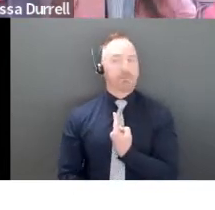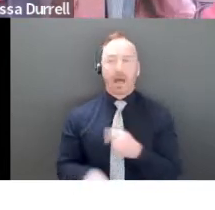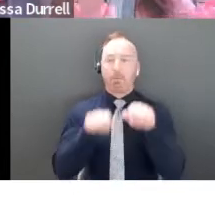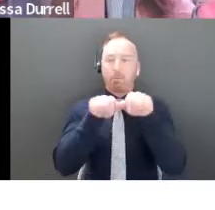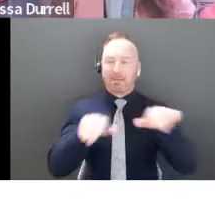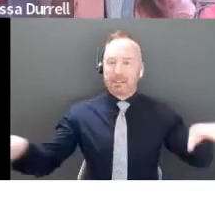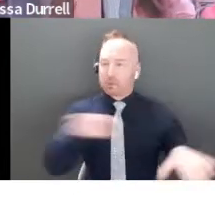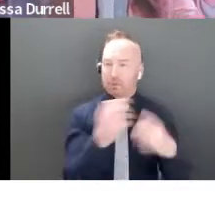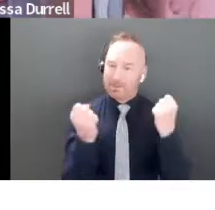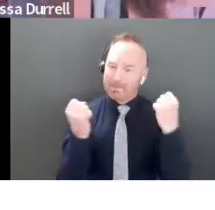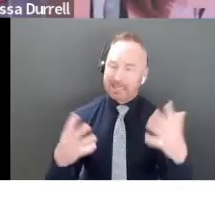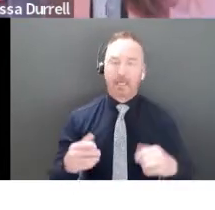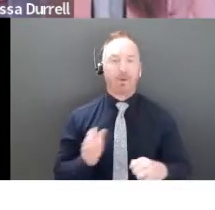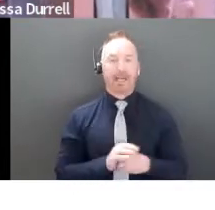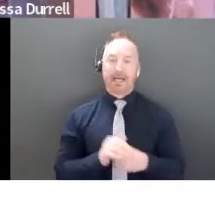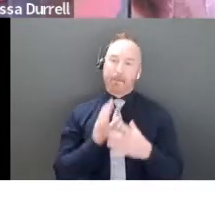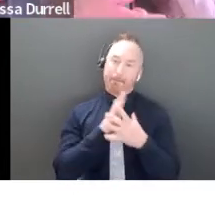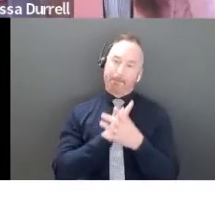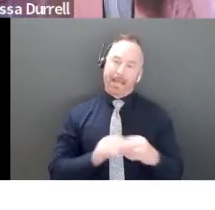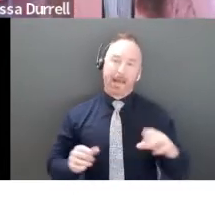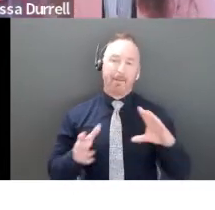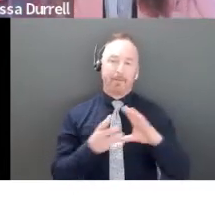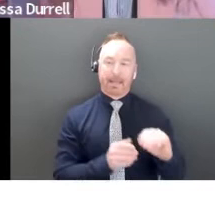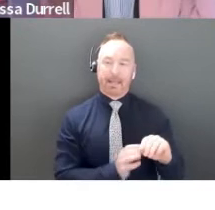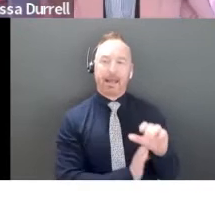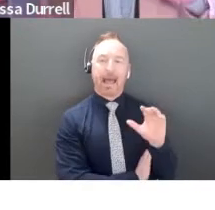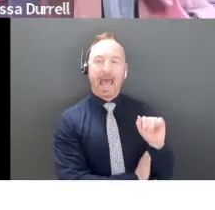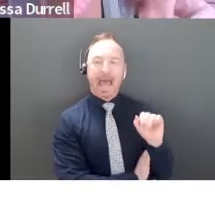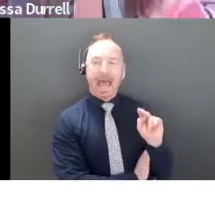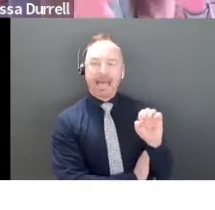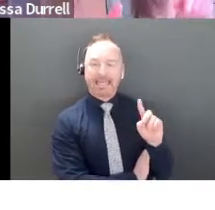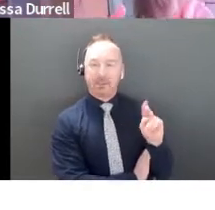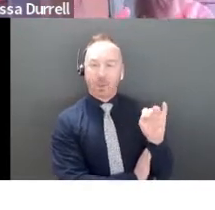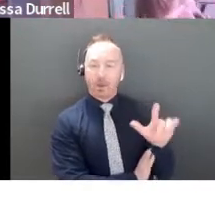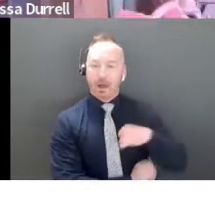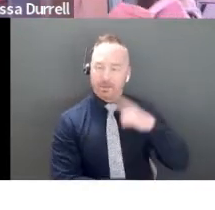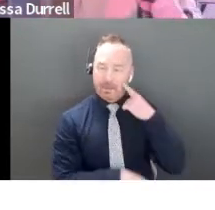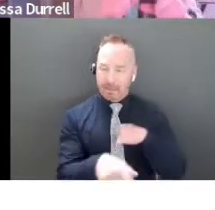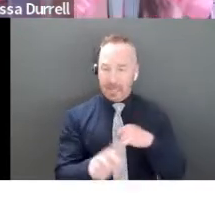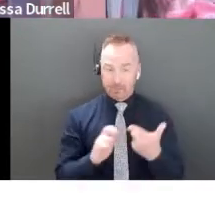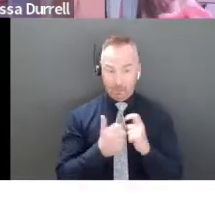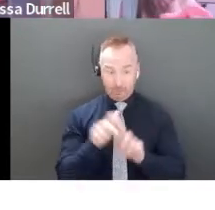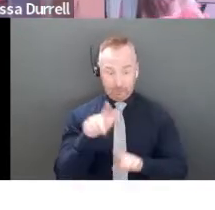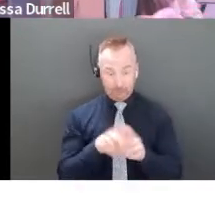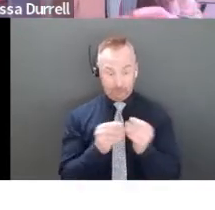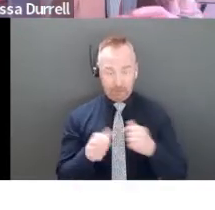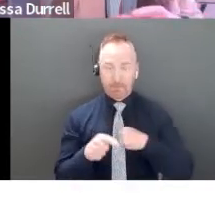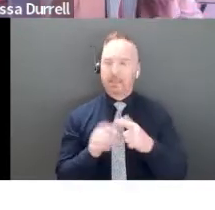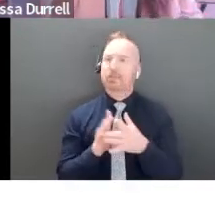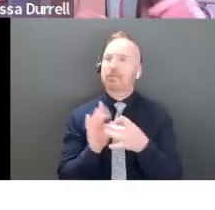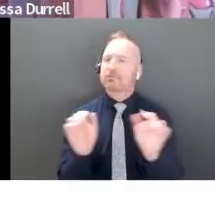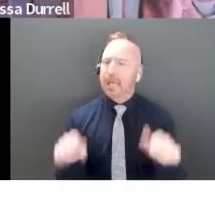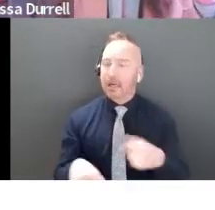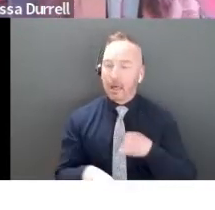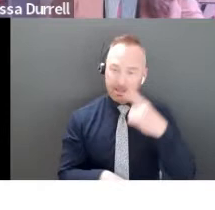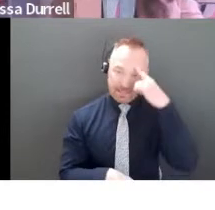Of course you understand this problem because you've created the solution for it. So you can say that and then, but what you need to do then is add